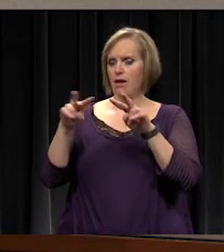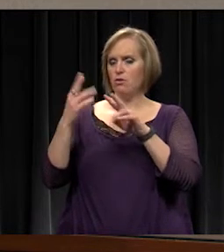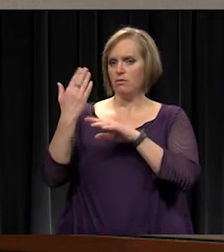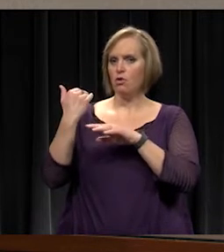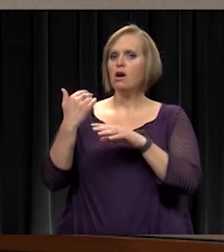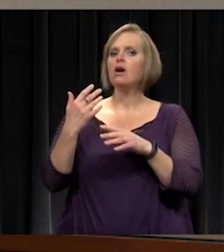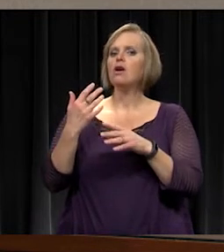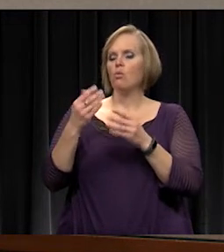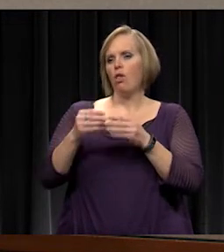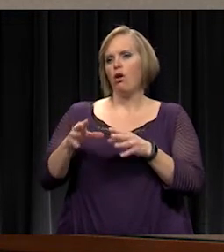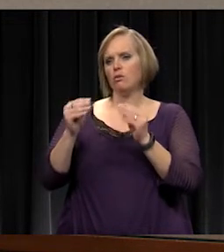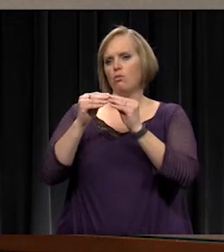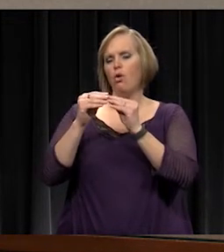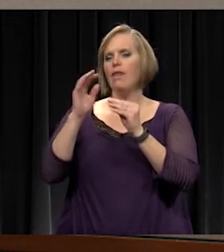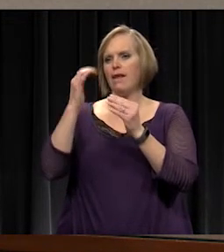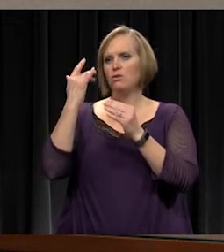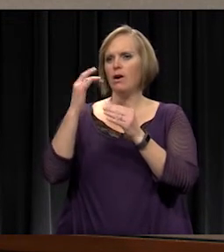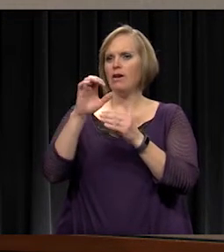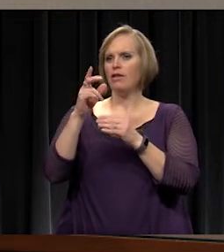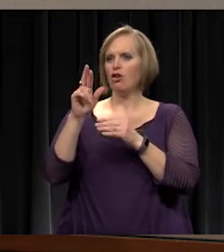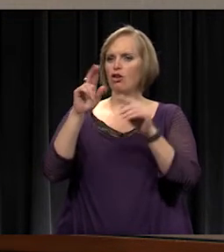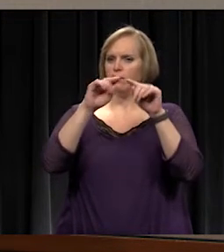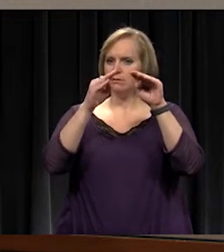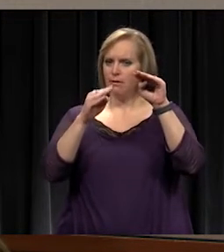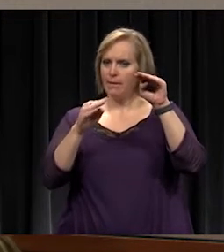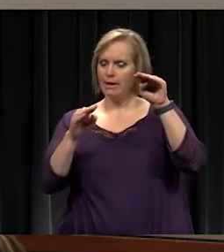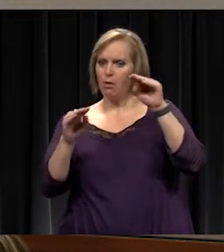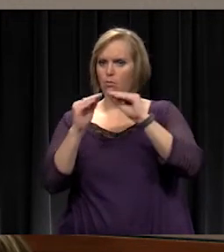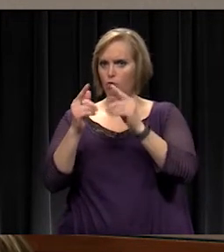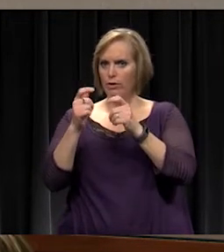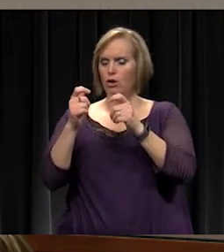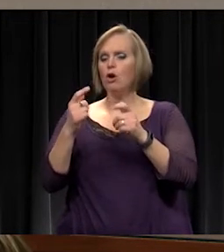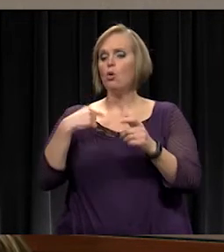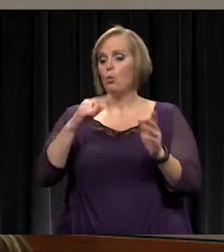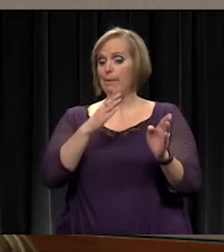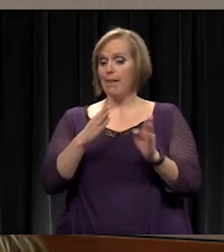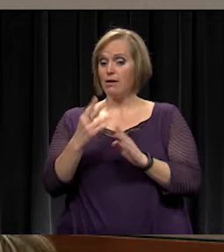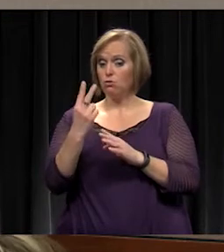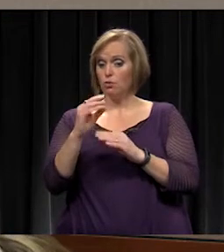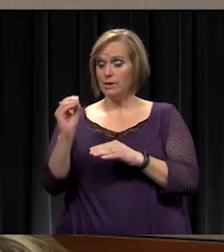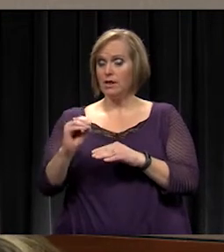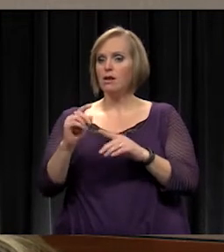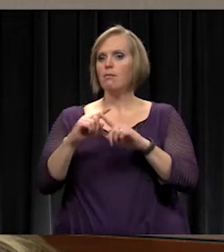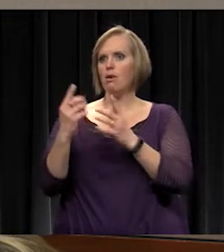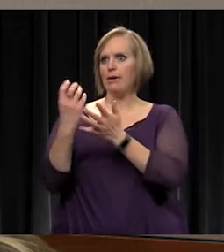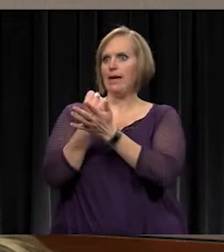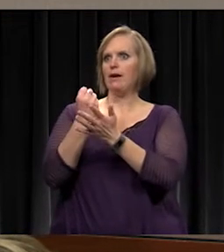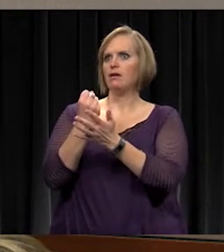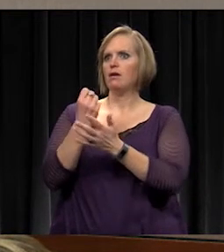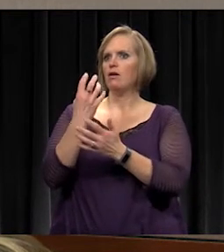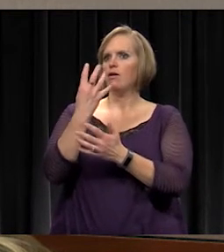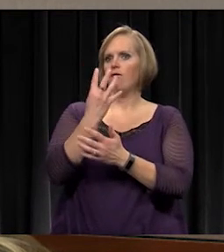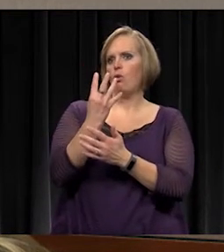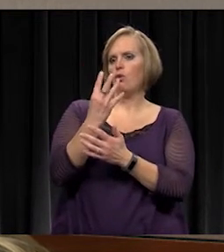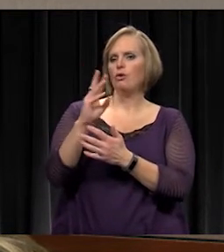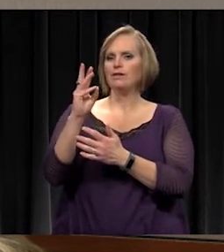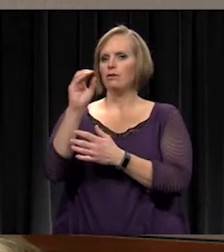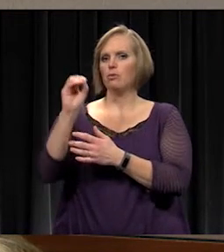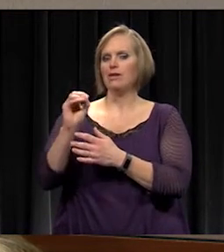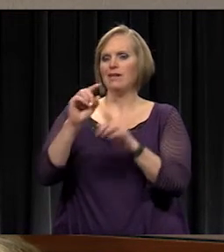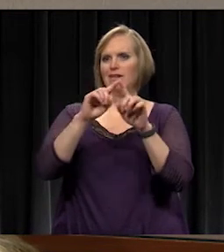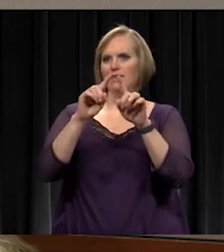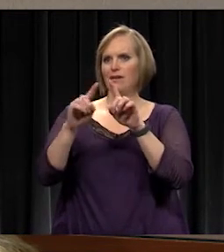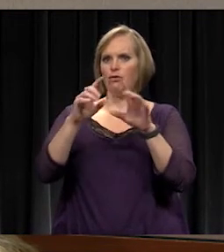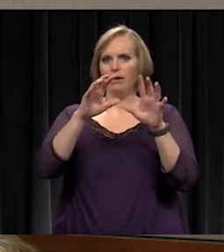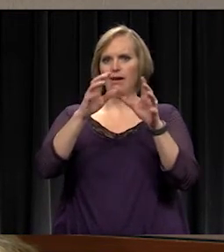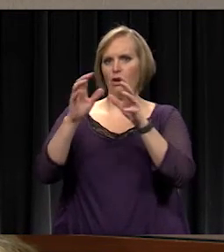quicker now. planned 2%, but we had gained 4% 6% in different categories. So